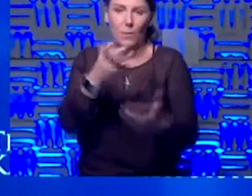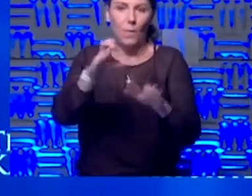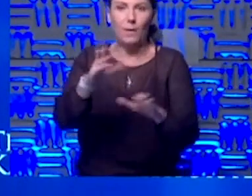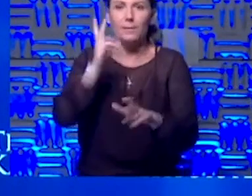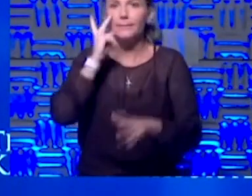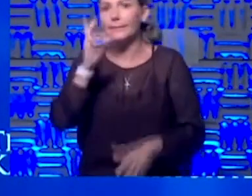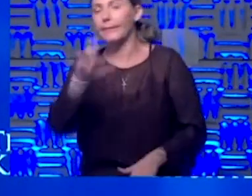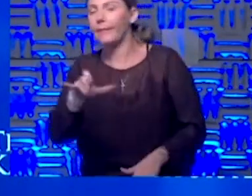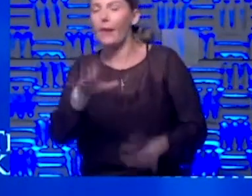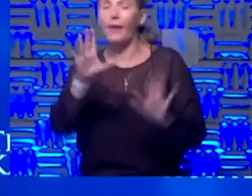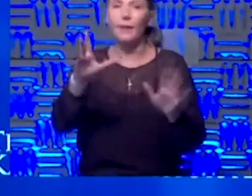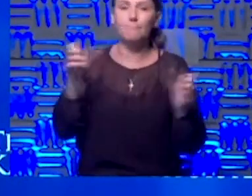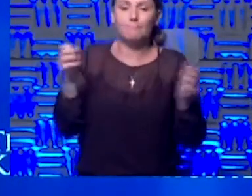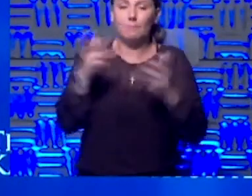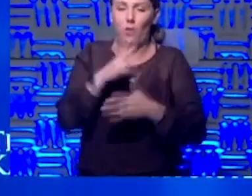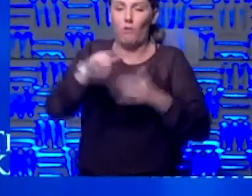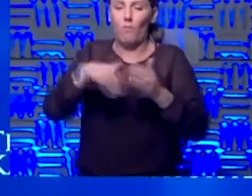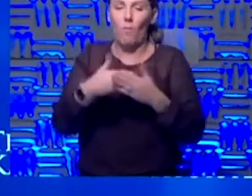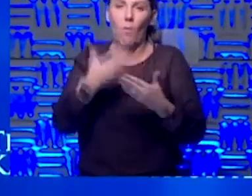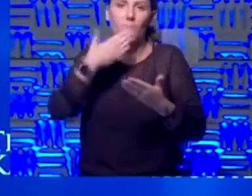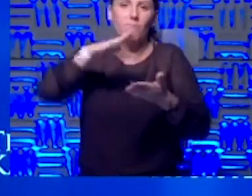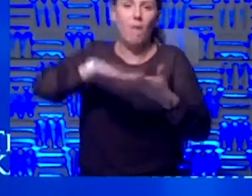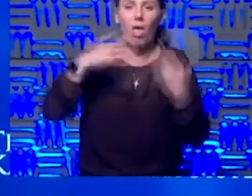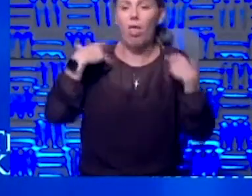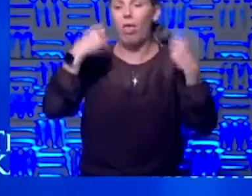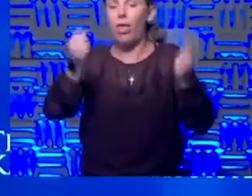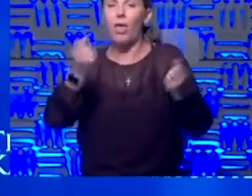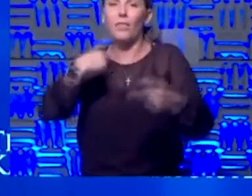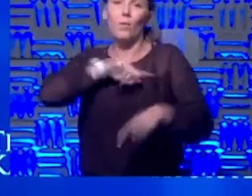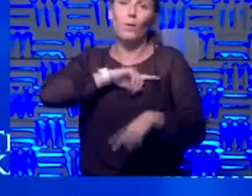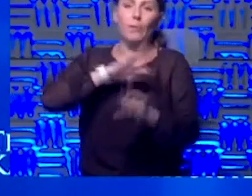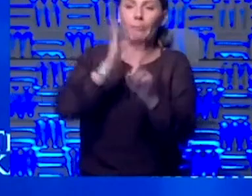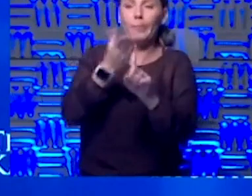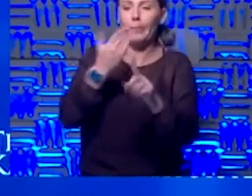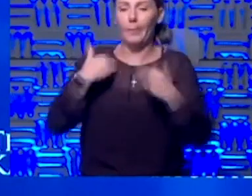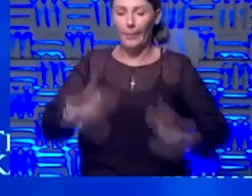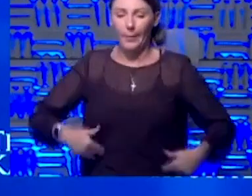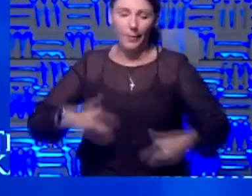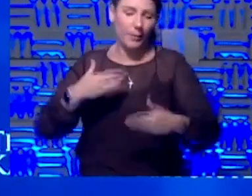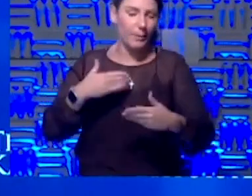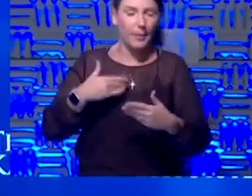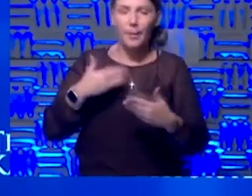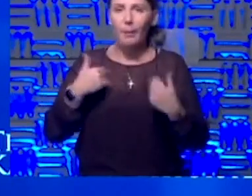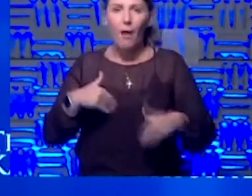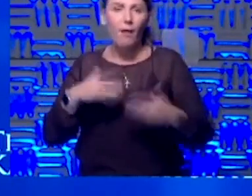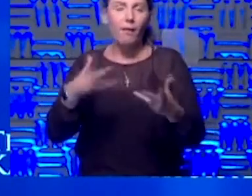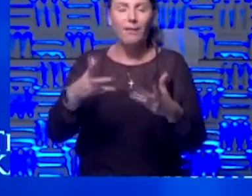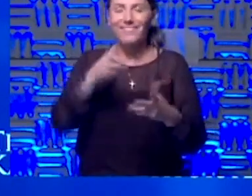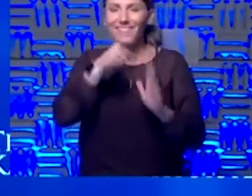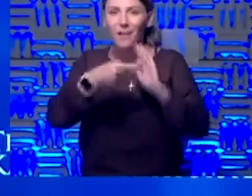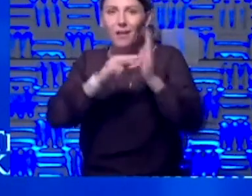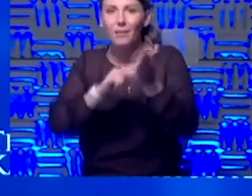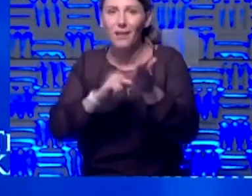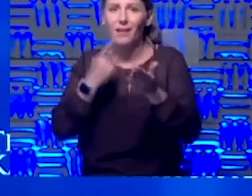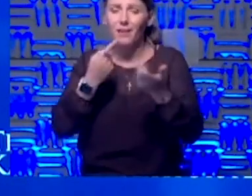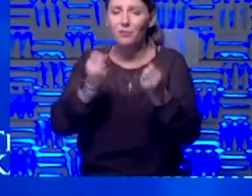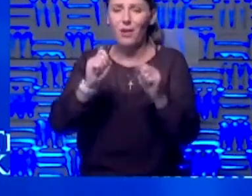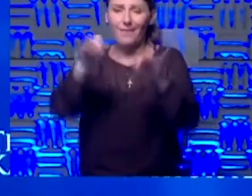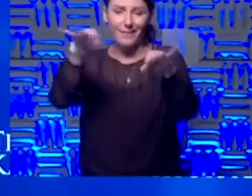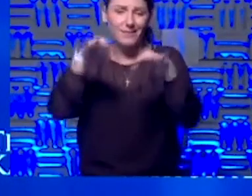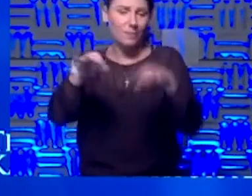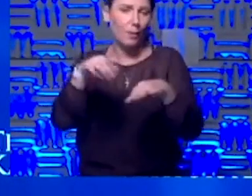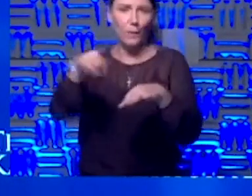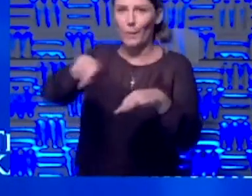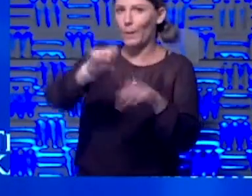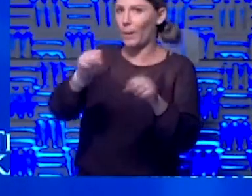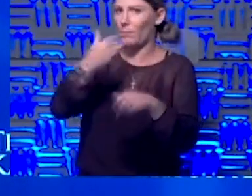they're just afraid of all the bad health effects. Somehow we're manipulating the human body in a way that it wasn't meant to. But I try to explain to them, and you guys can do a better job